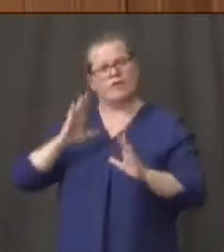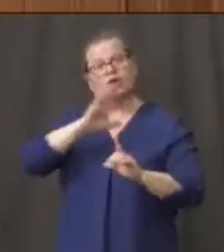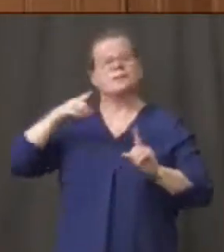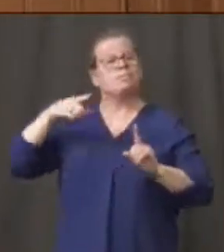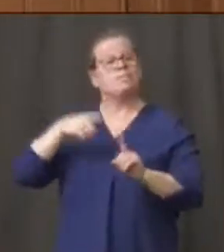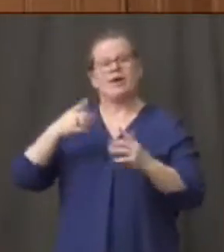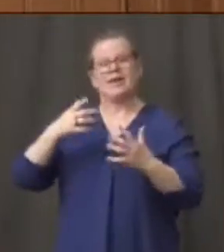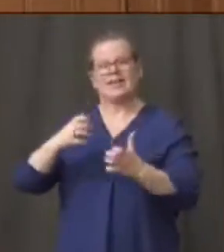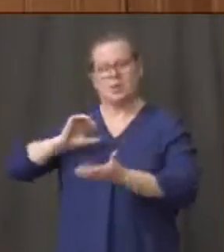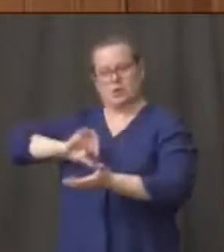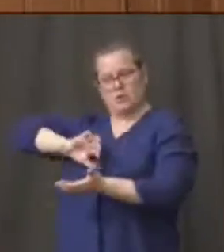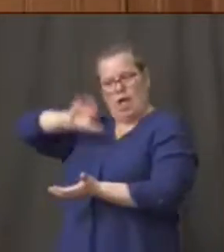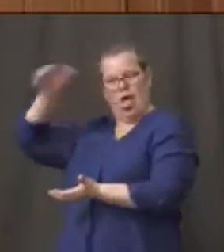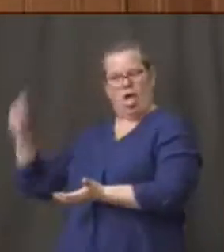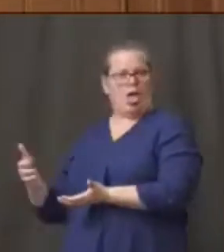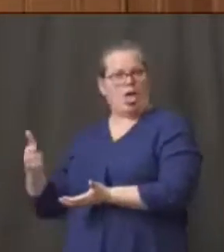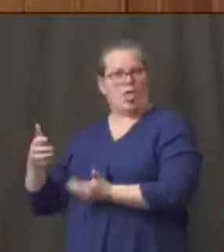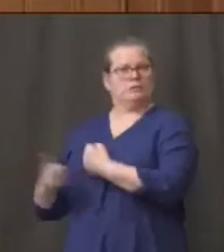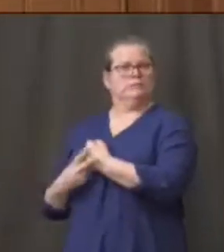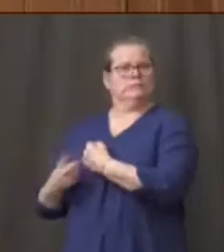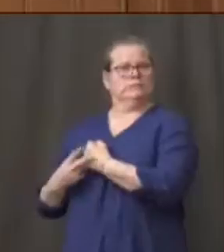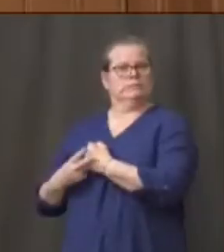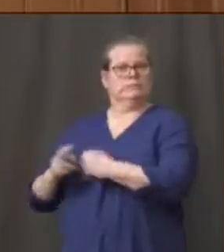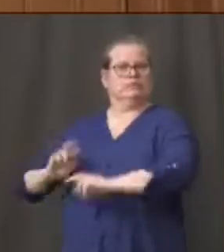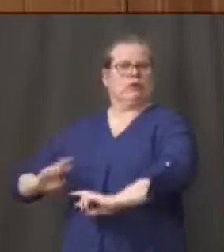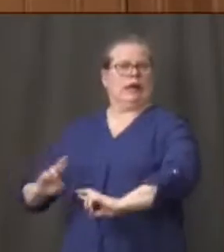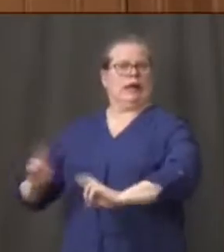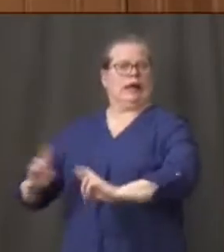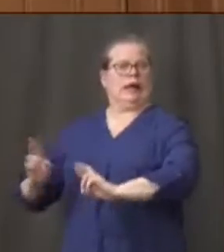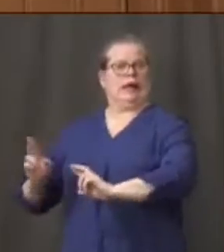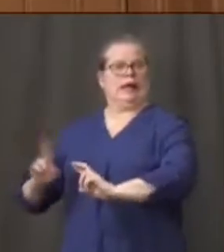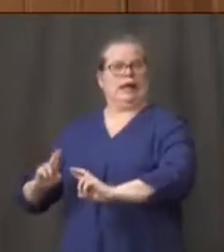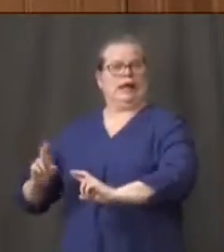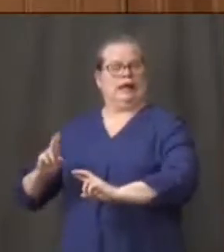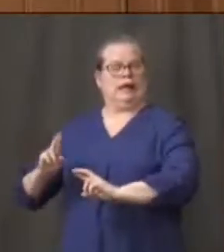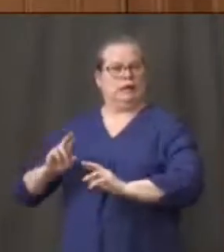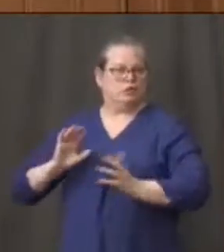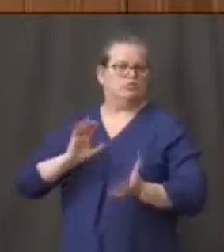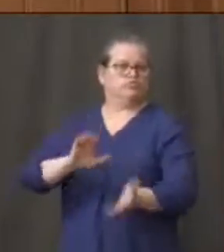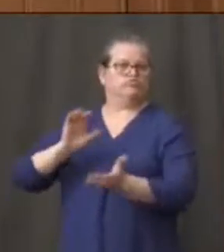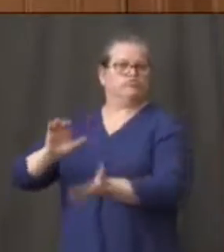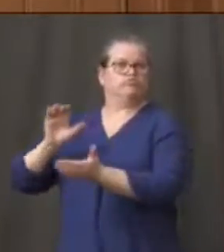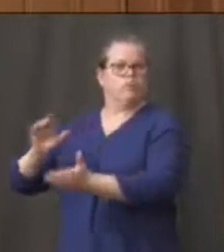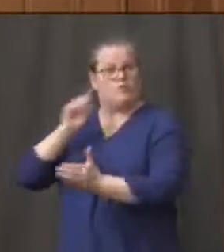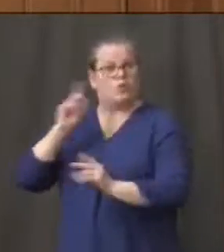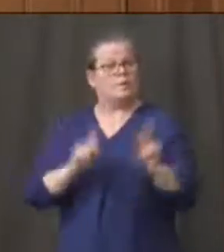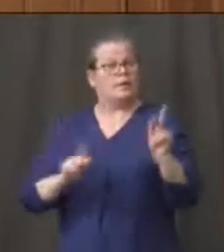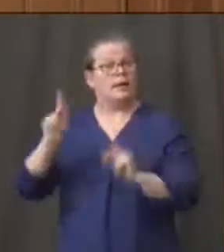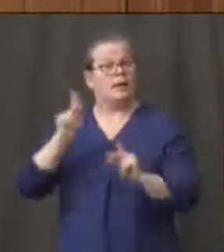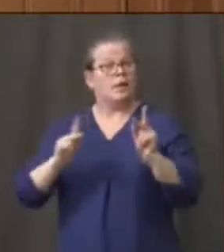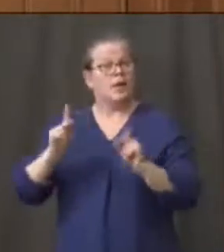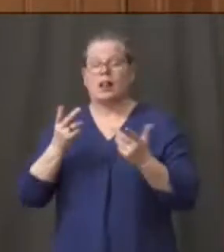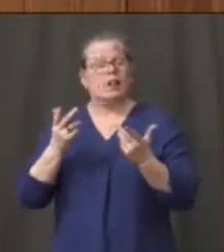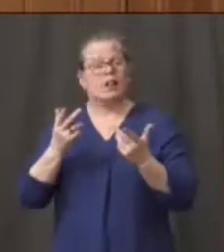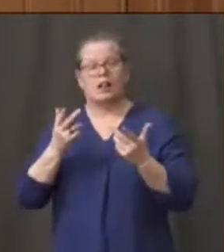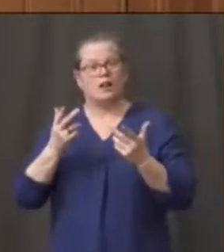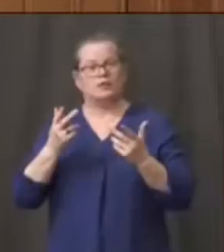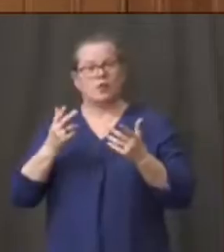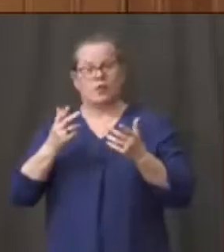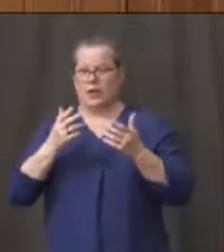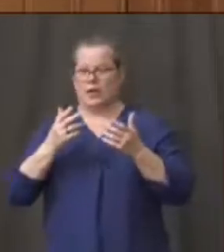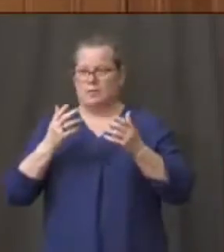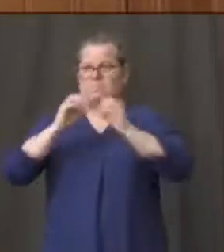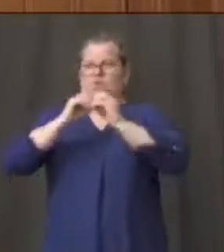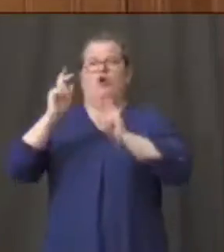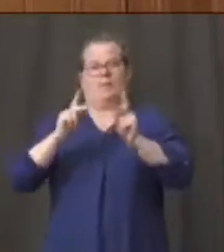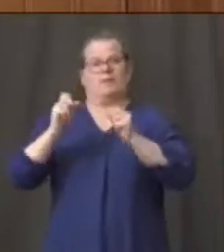up a war, you know, a war chest and a real stockpile of PPE that we can then broaden the circle of who we're providing. He's spoken